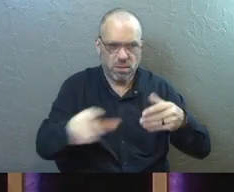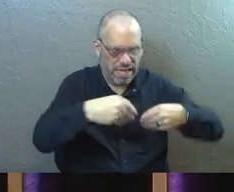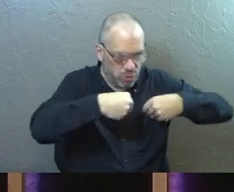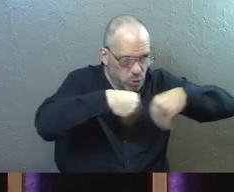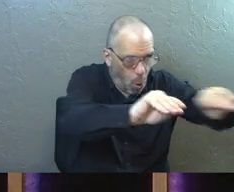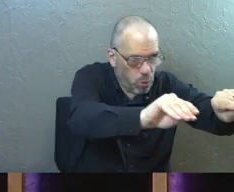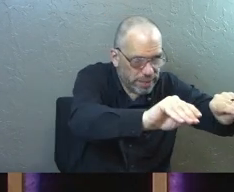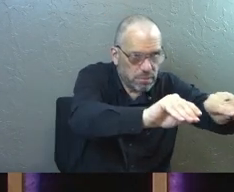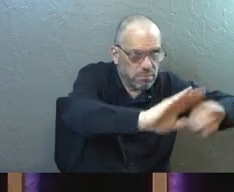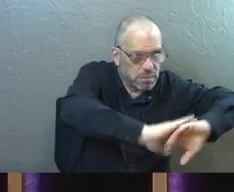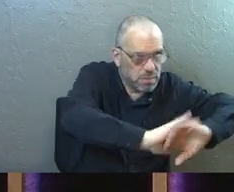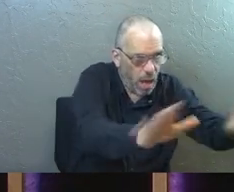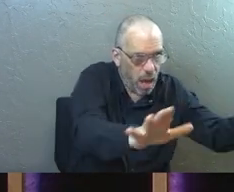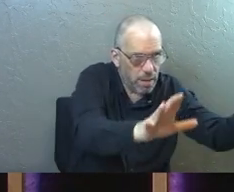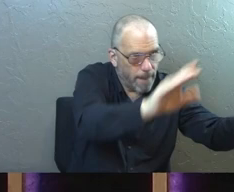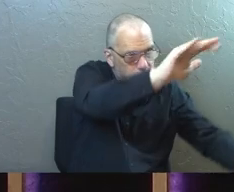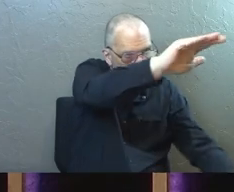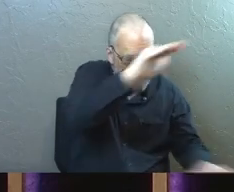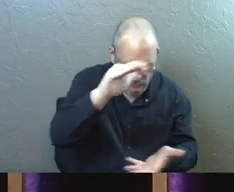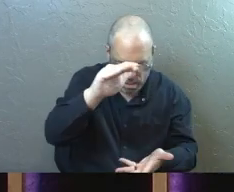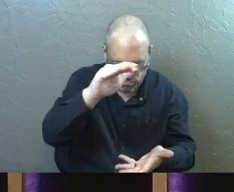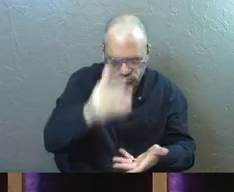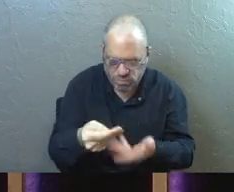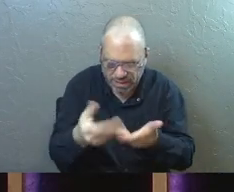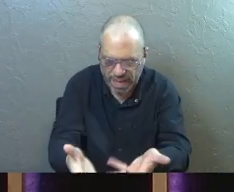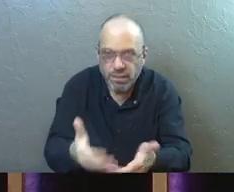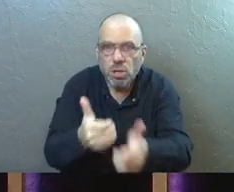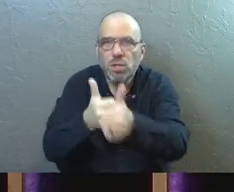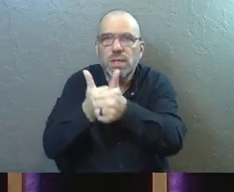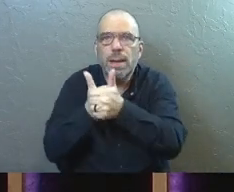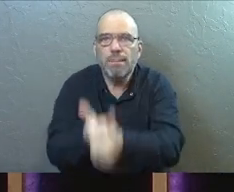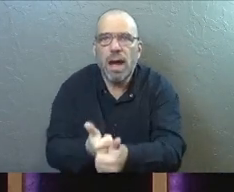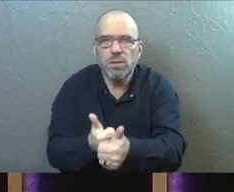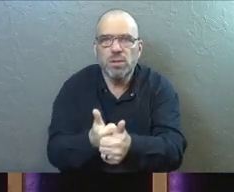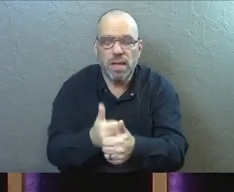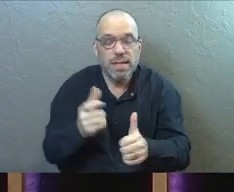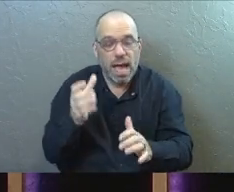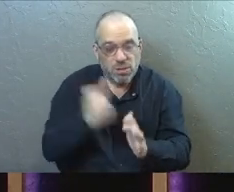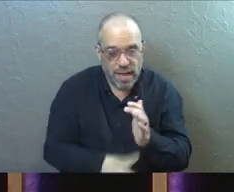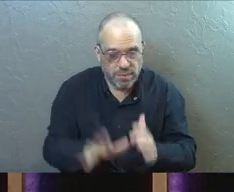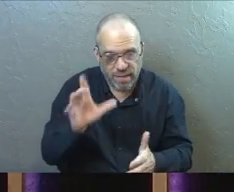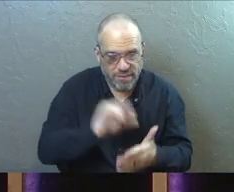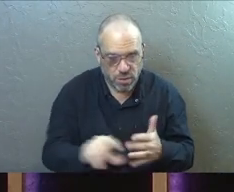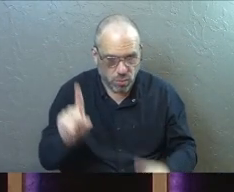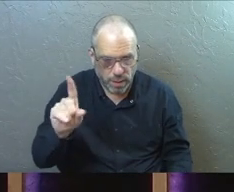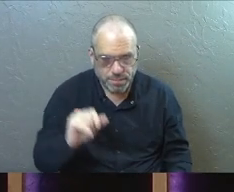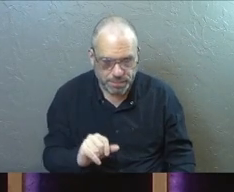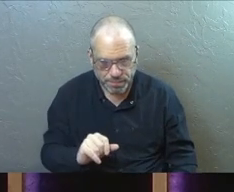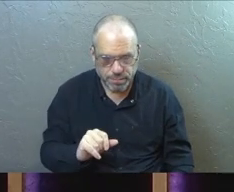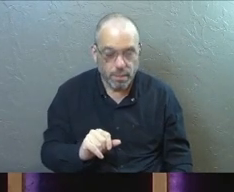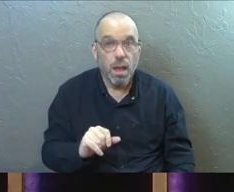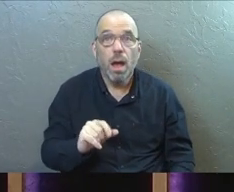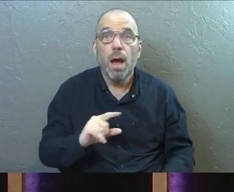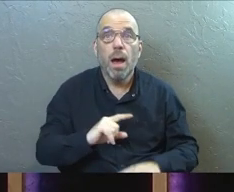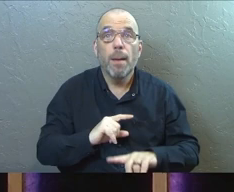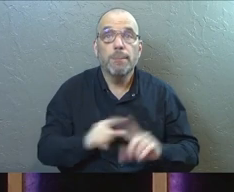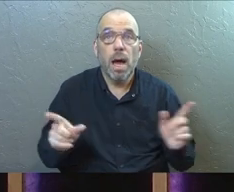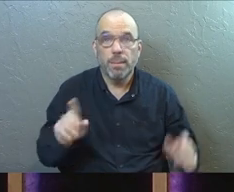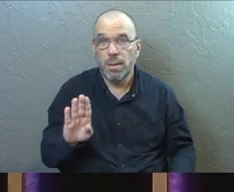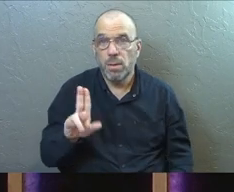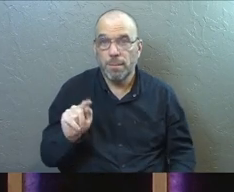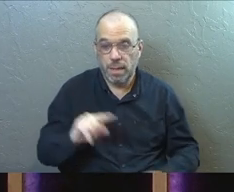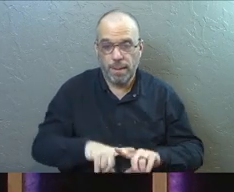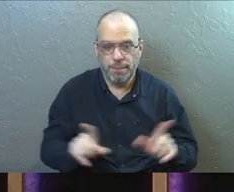it away. So this is a big moment. It's a special moment. Then chapter five, verse one, starts with the word, but